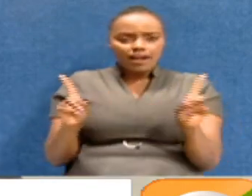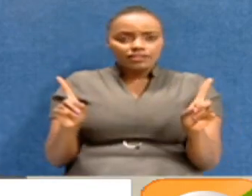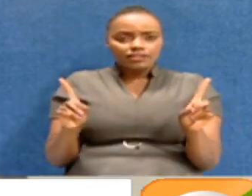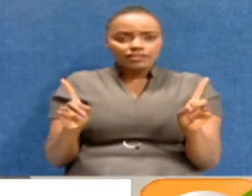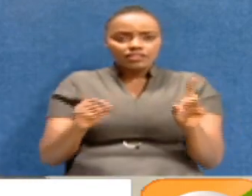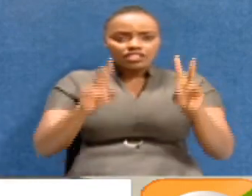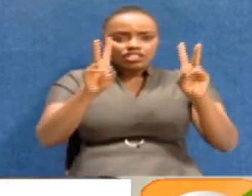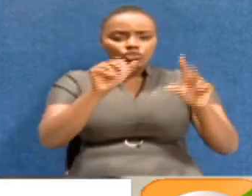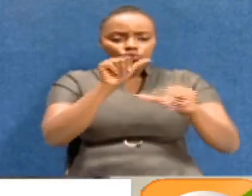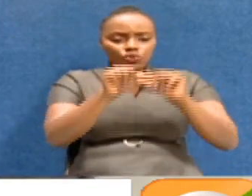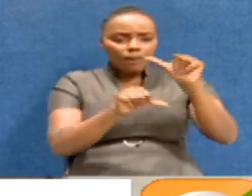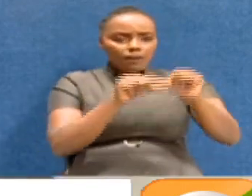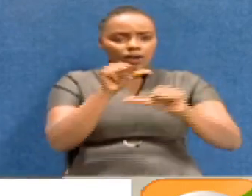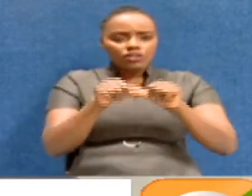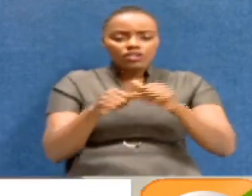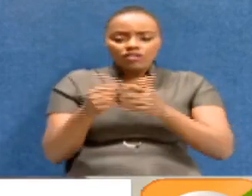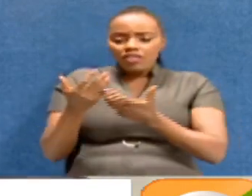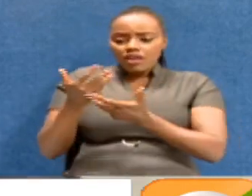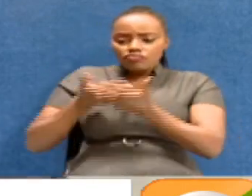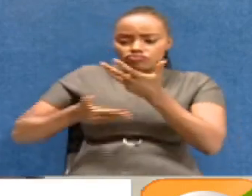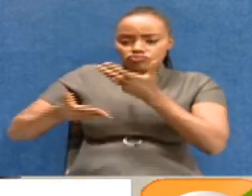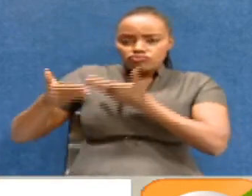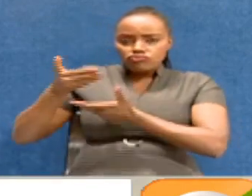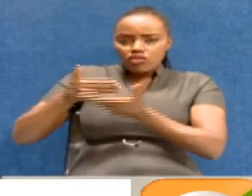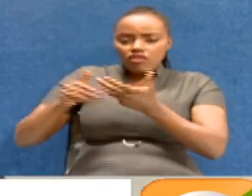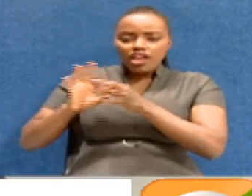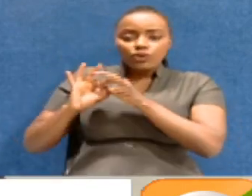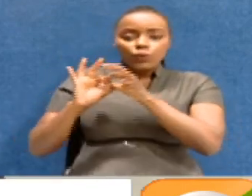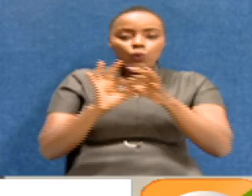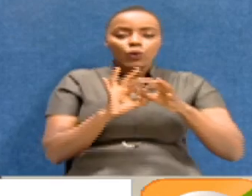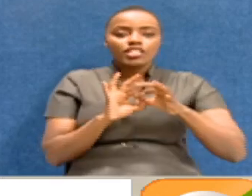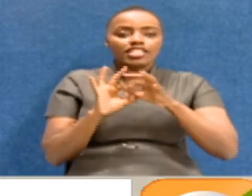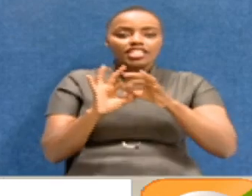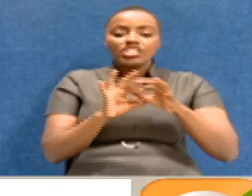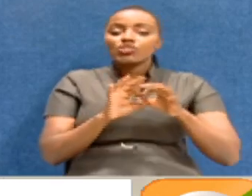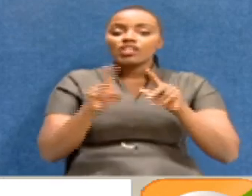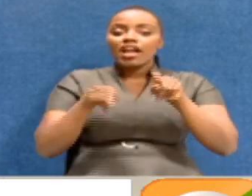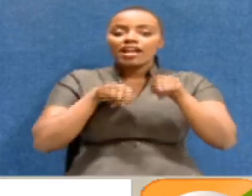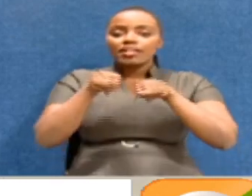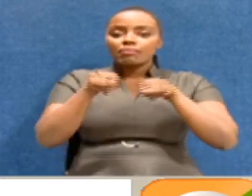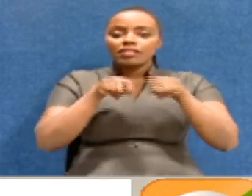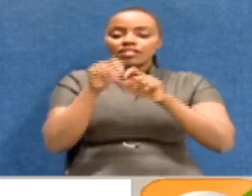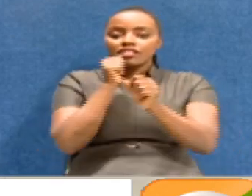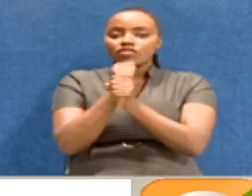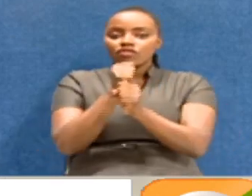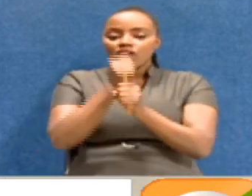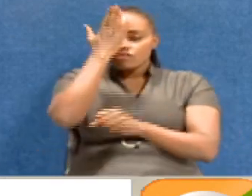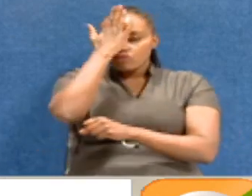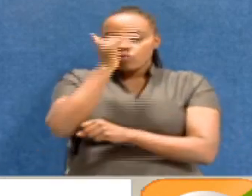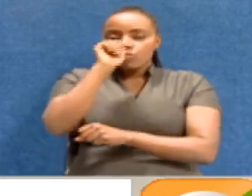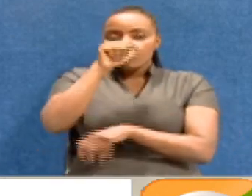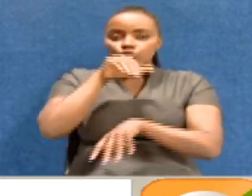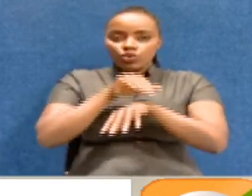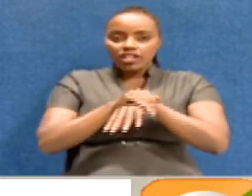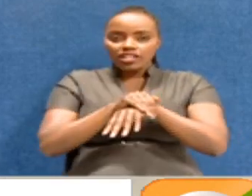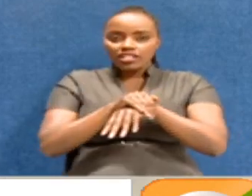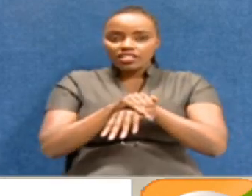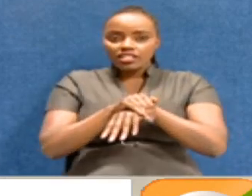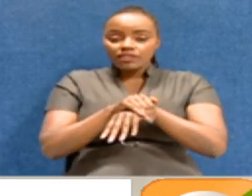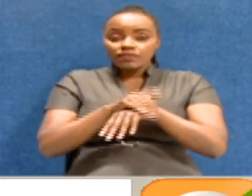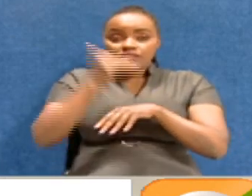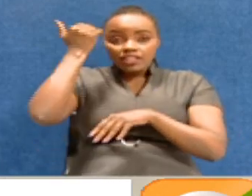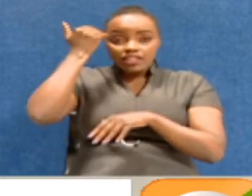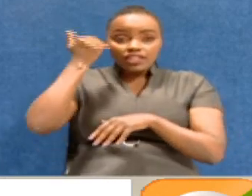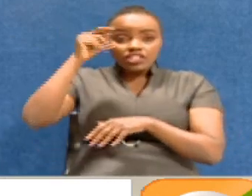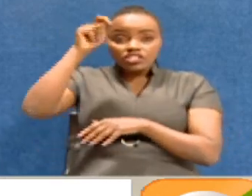But in the rapport and coordination, administrative tasks. So that we can get these